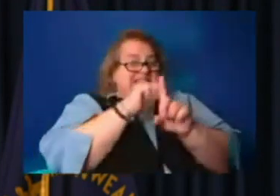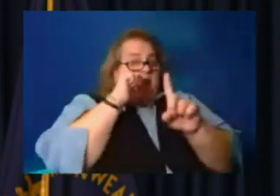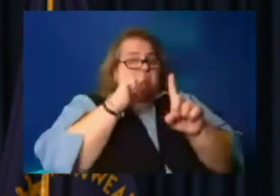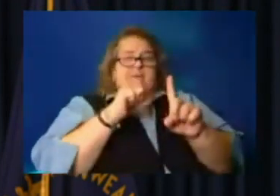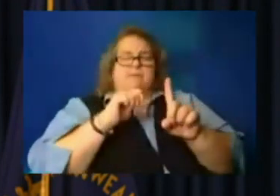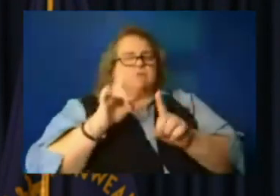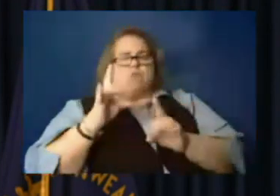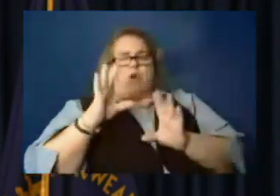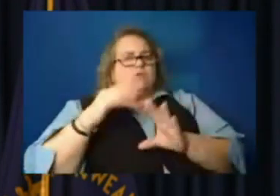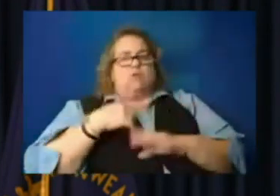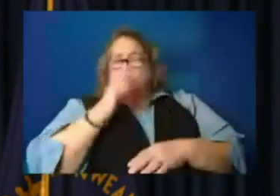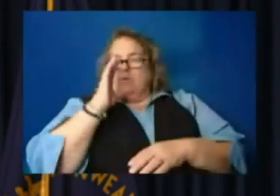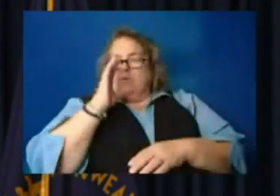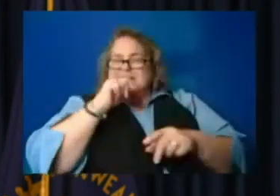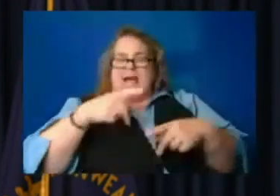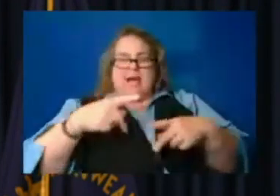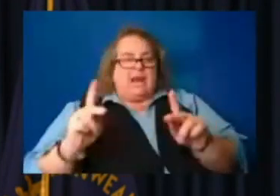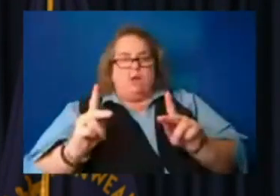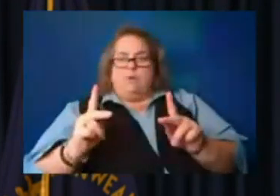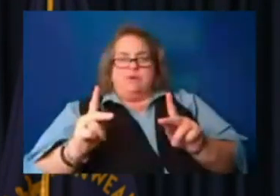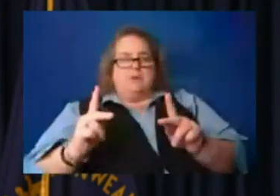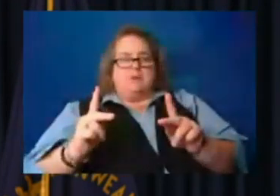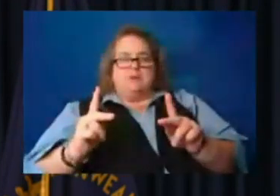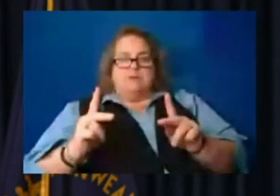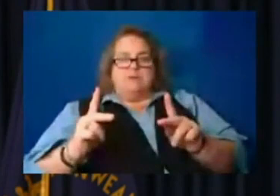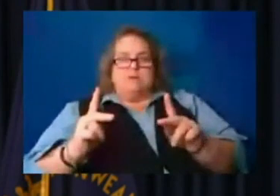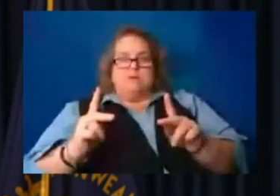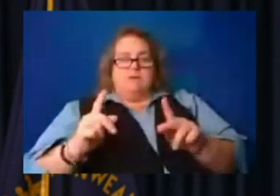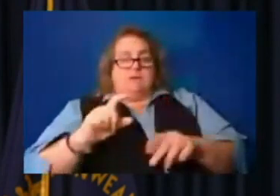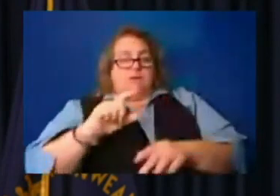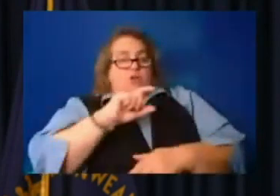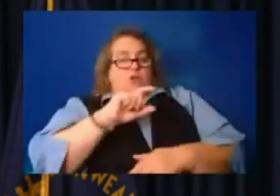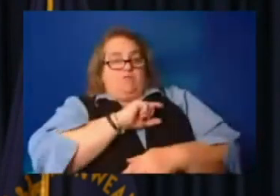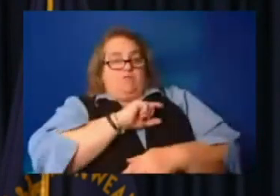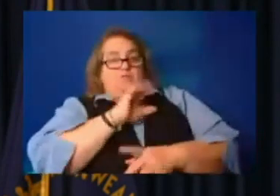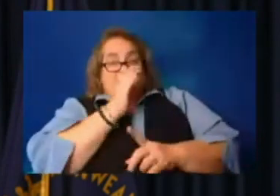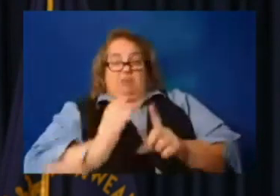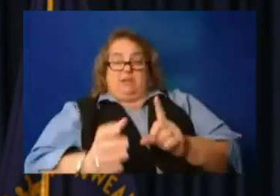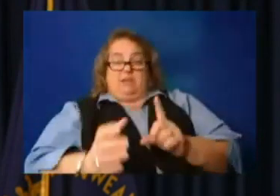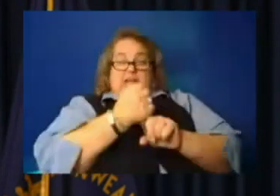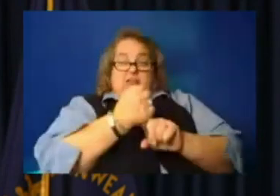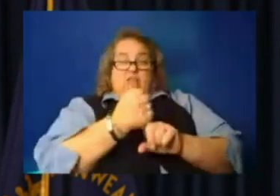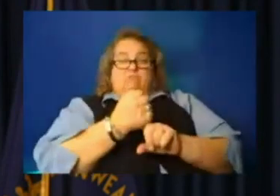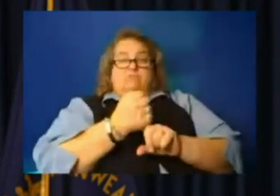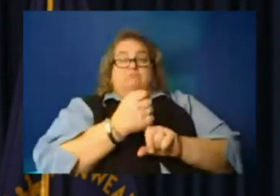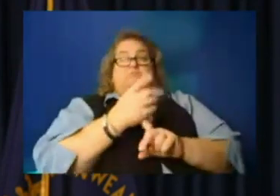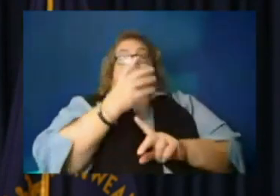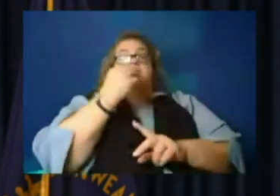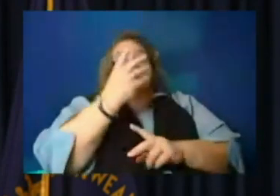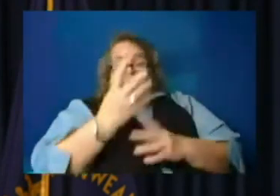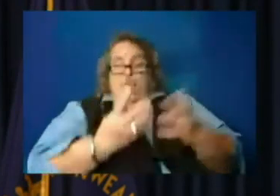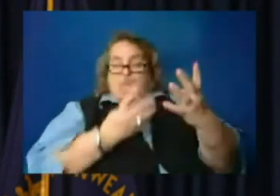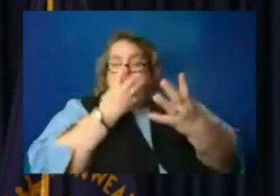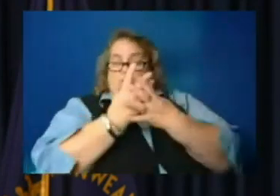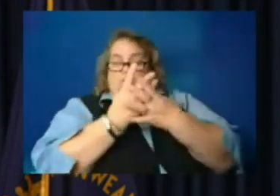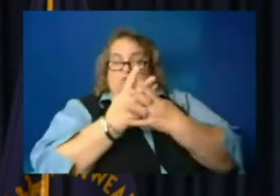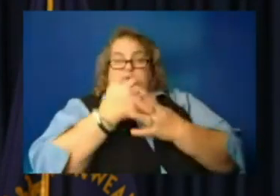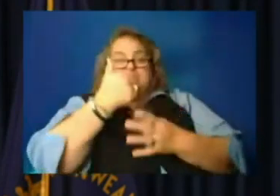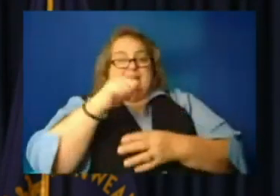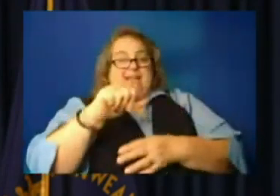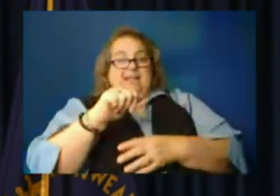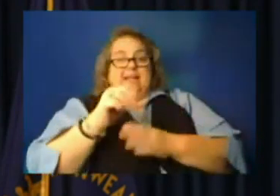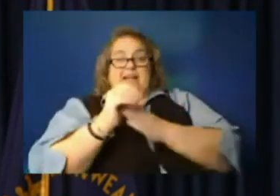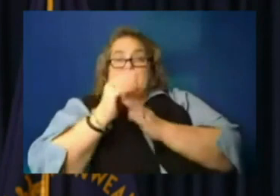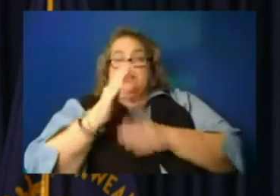it. Um, law enforcement will catch and prosecute any looters to the fullest extent of the law. And